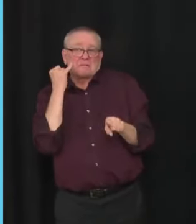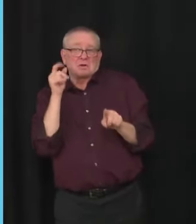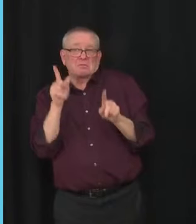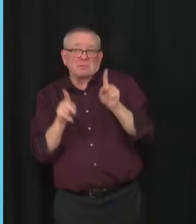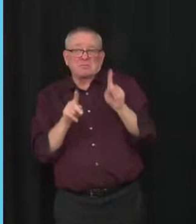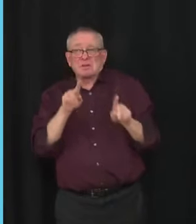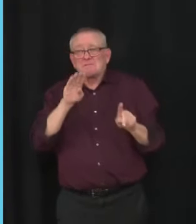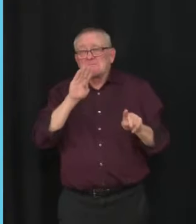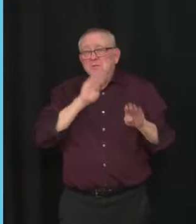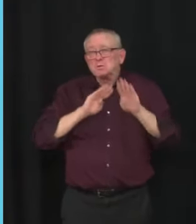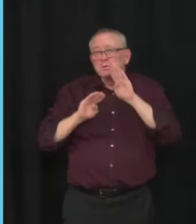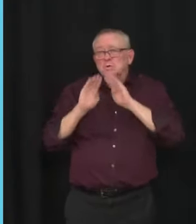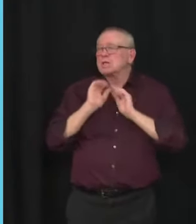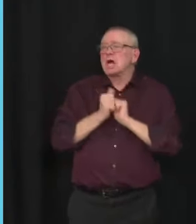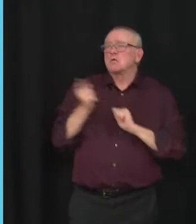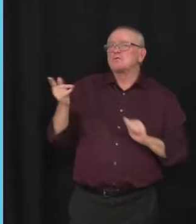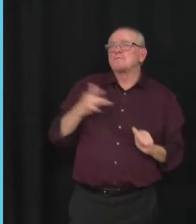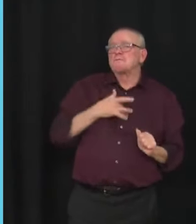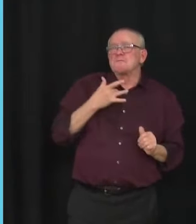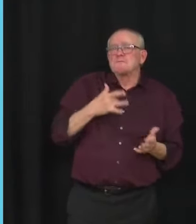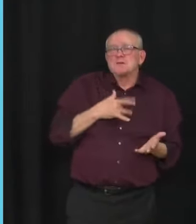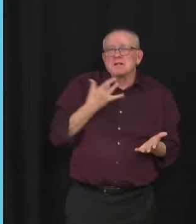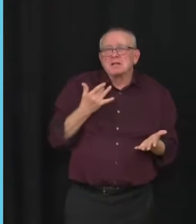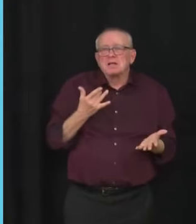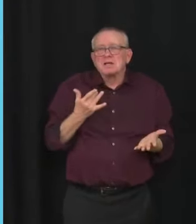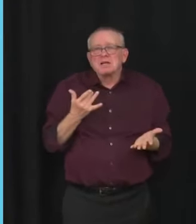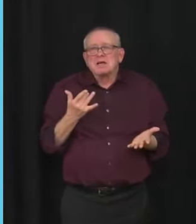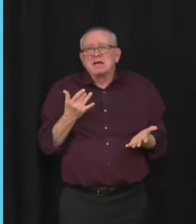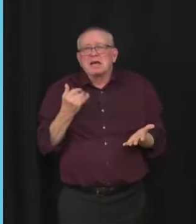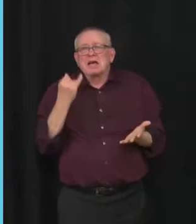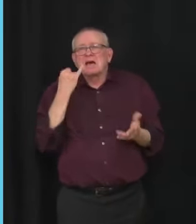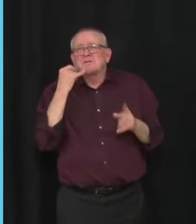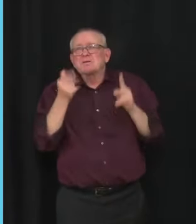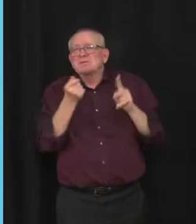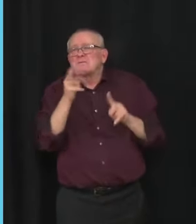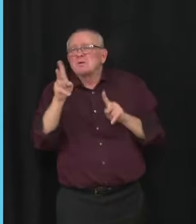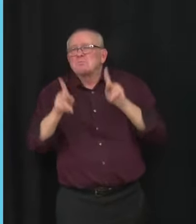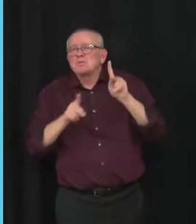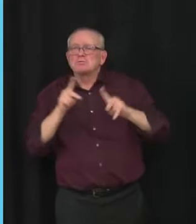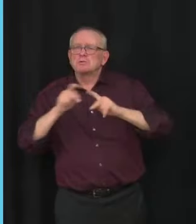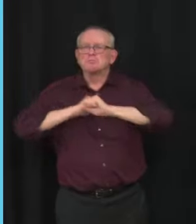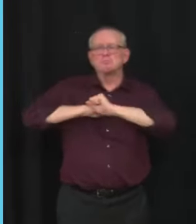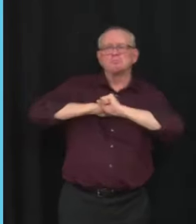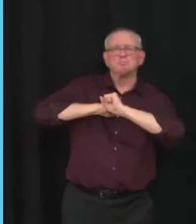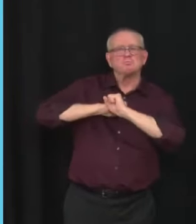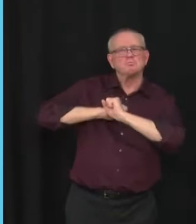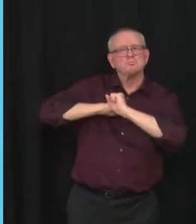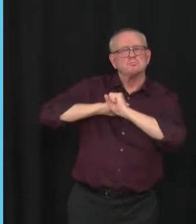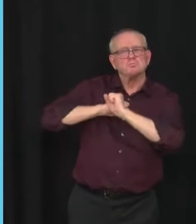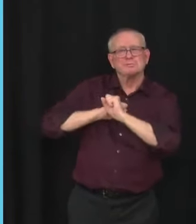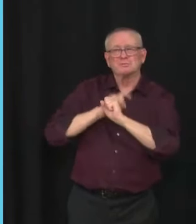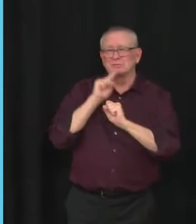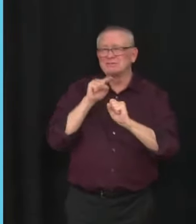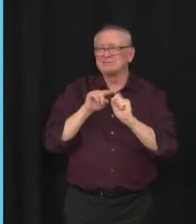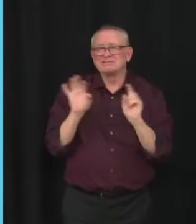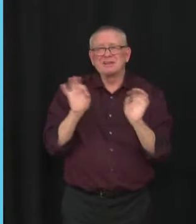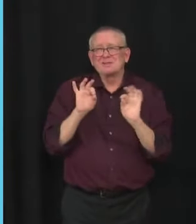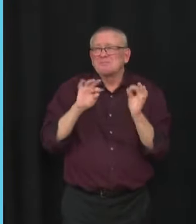you feel when commentators try to make that argument in this particular,